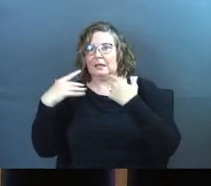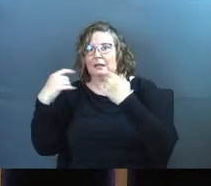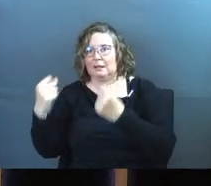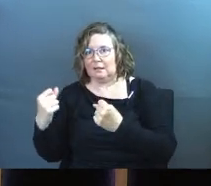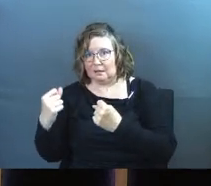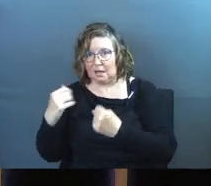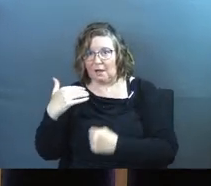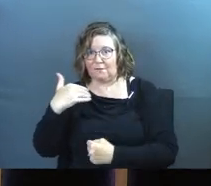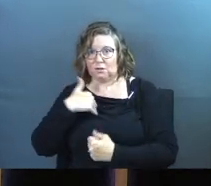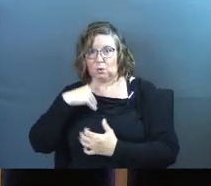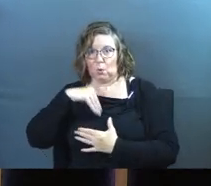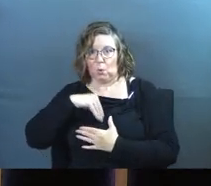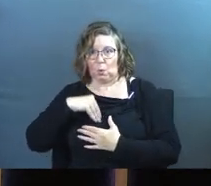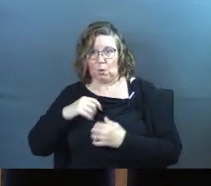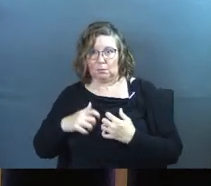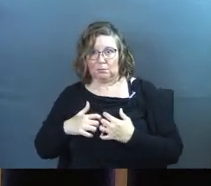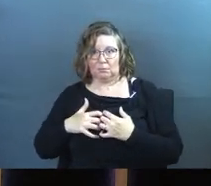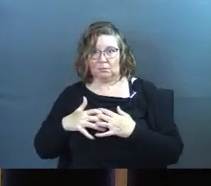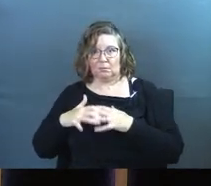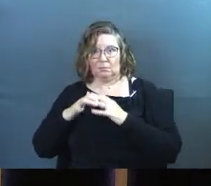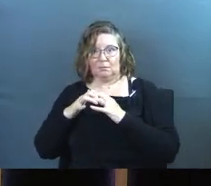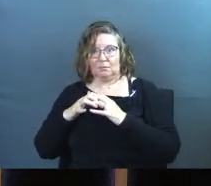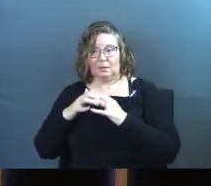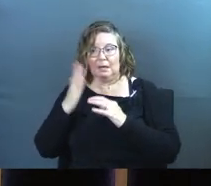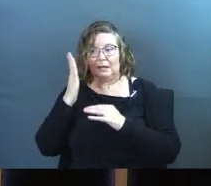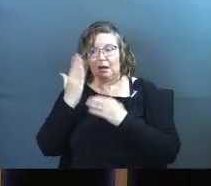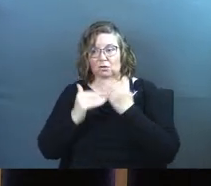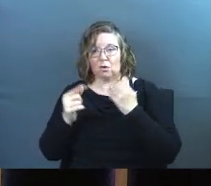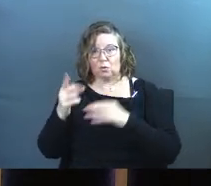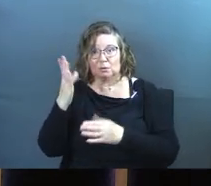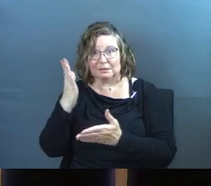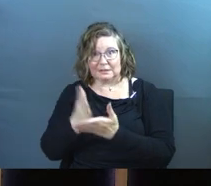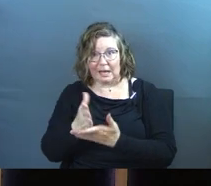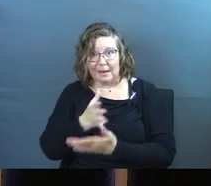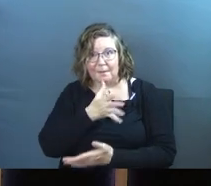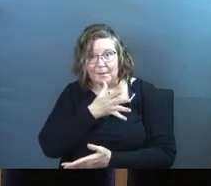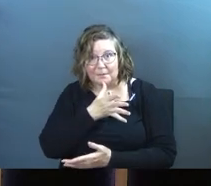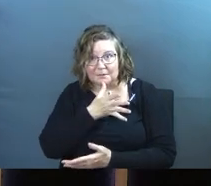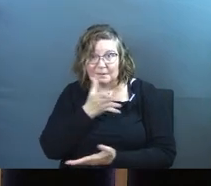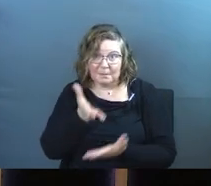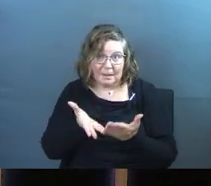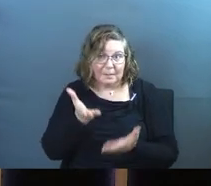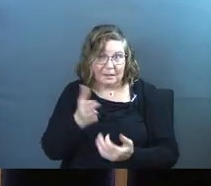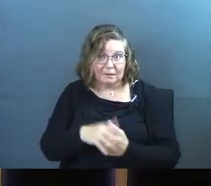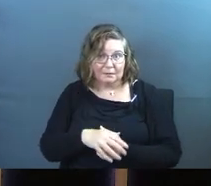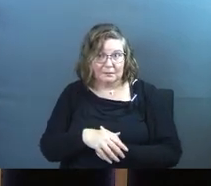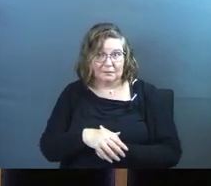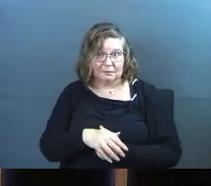of a soul. God has called you to stop, moms, maybe.